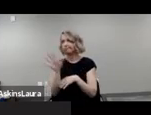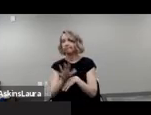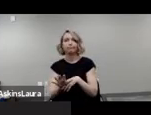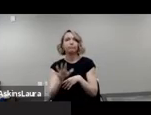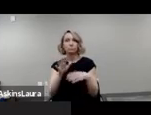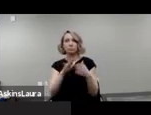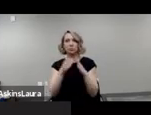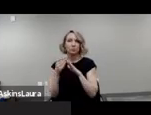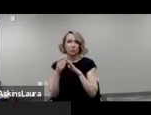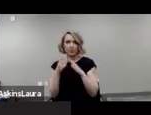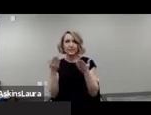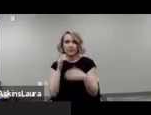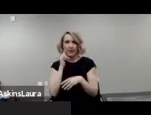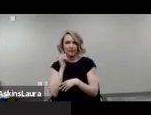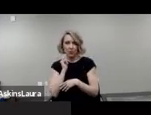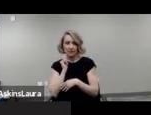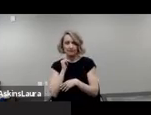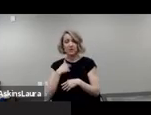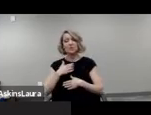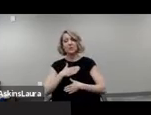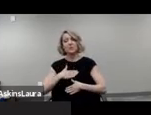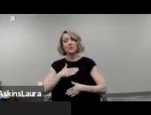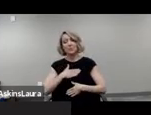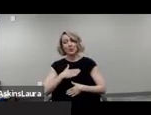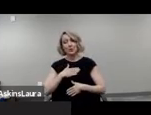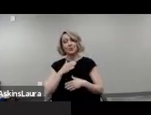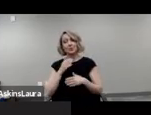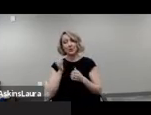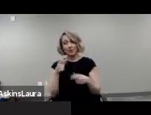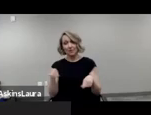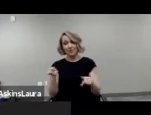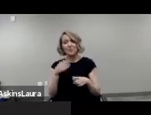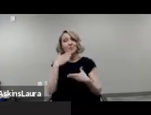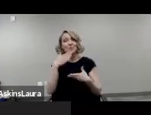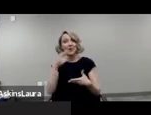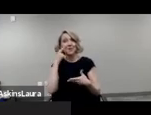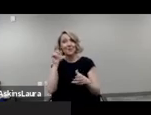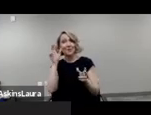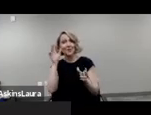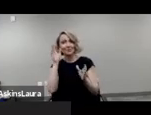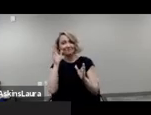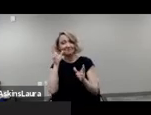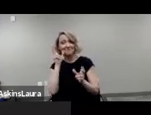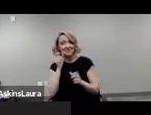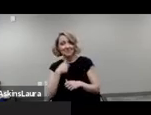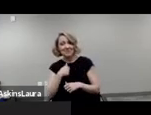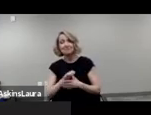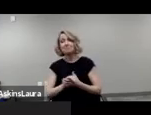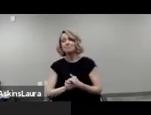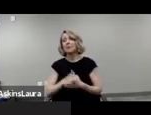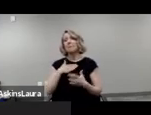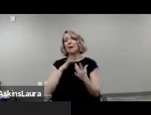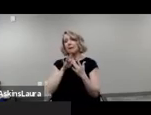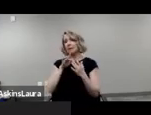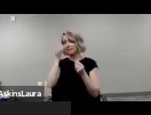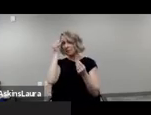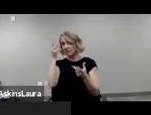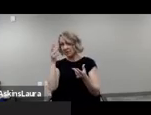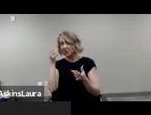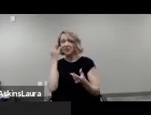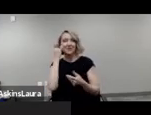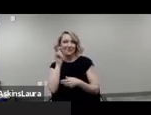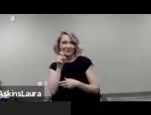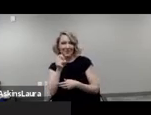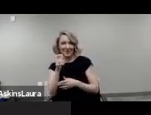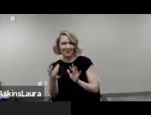So I appreciate all of that. I thank you for hearing me out. My contact information, should